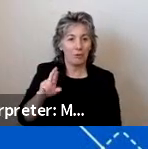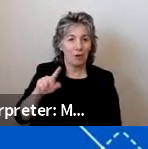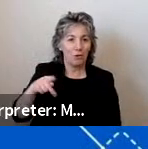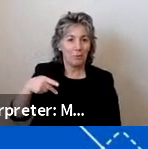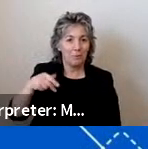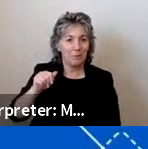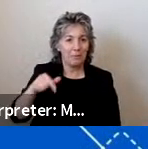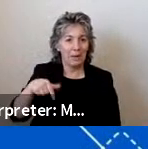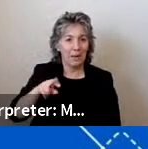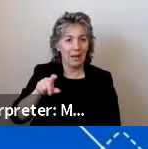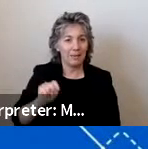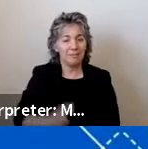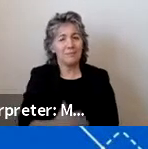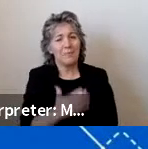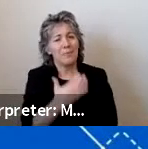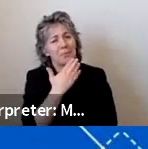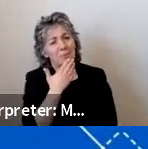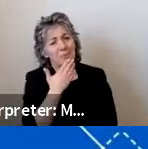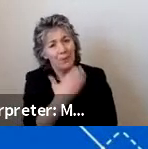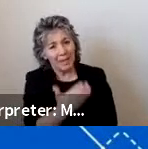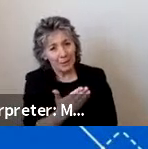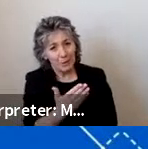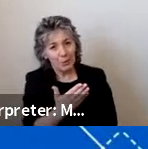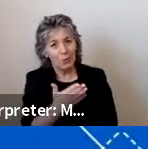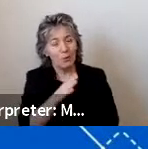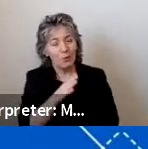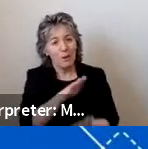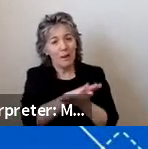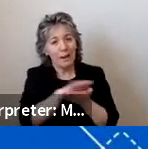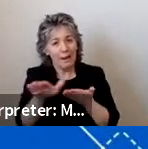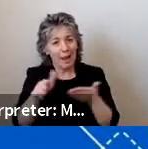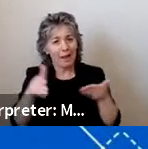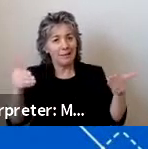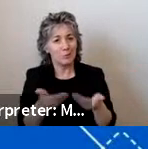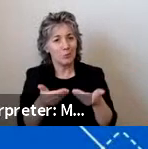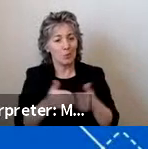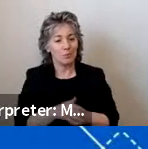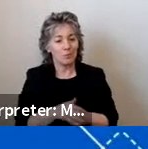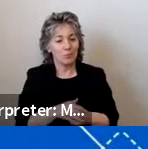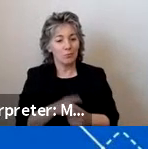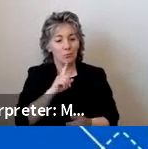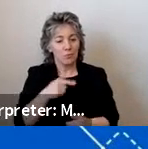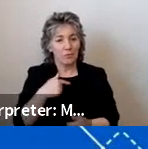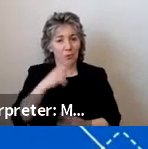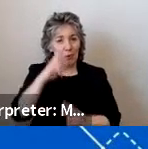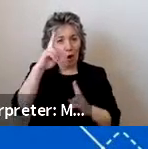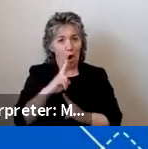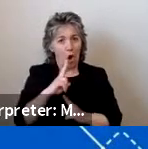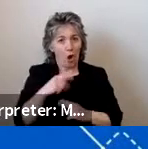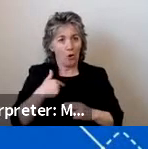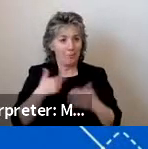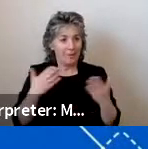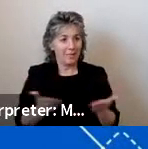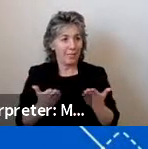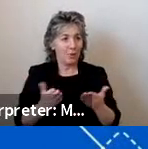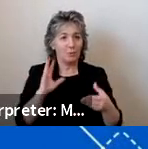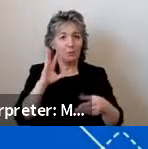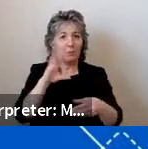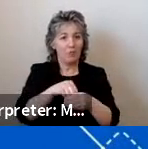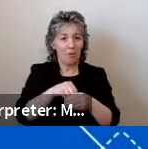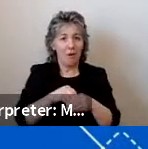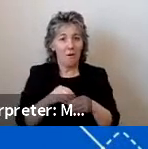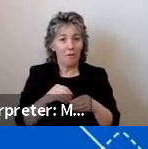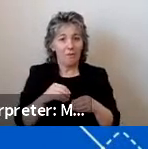Thank you very much for that kind introduction. I am truly honored to have the opportunity to participate in today's